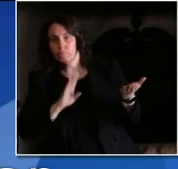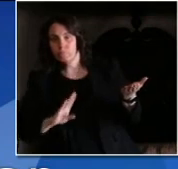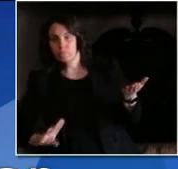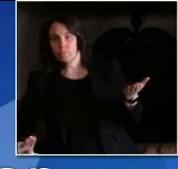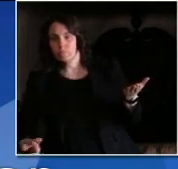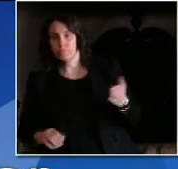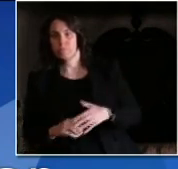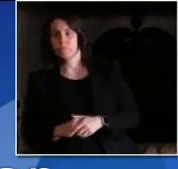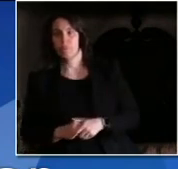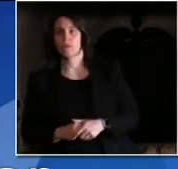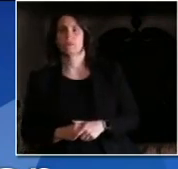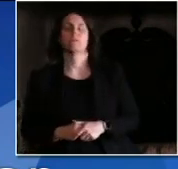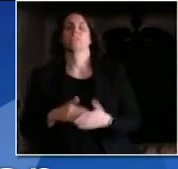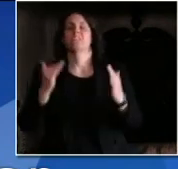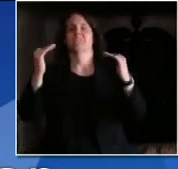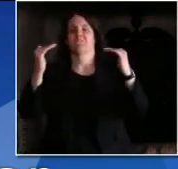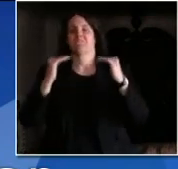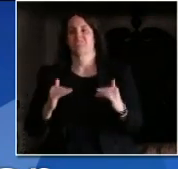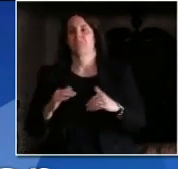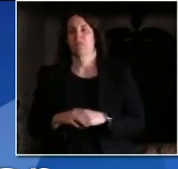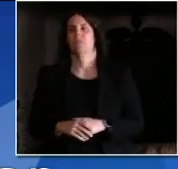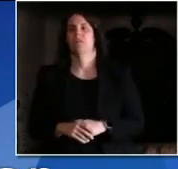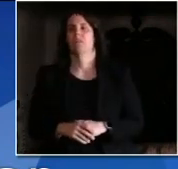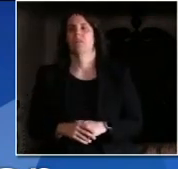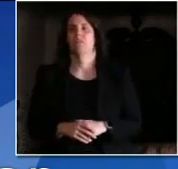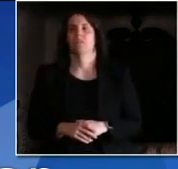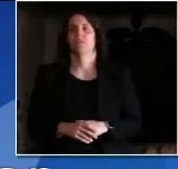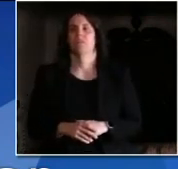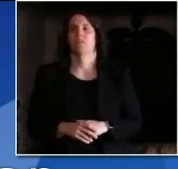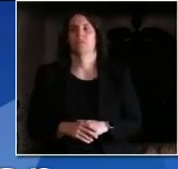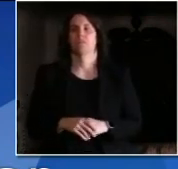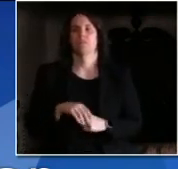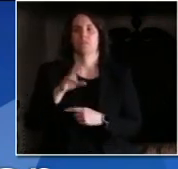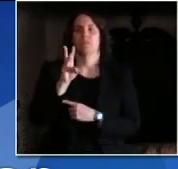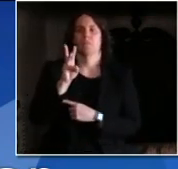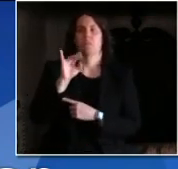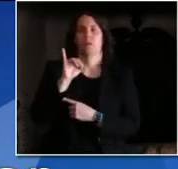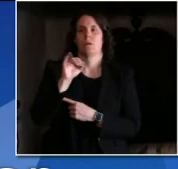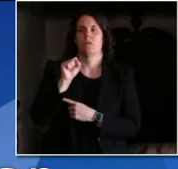okay we'll move on then to WISC TV in Madison